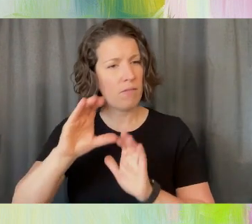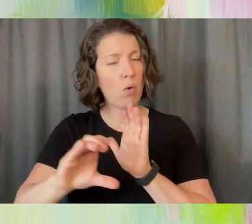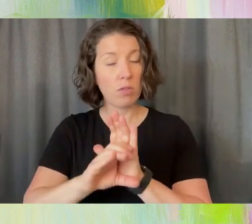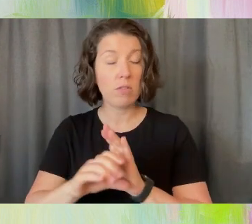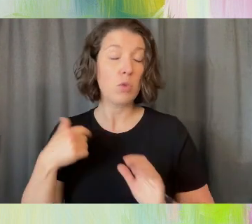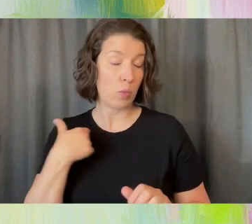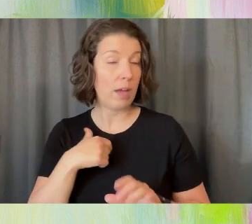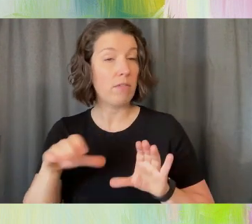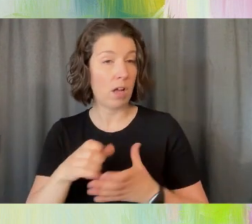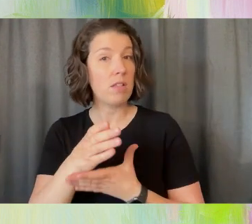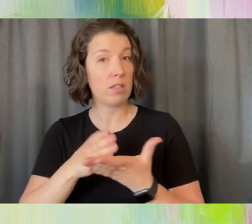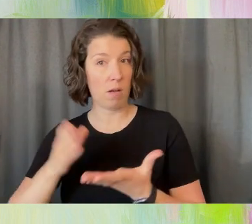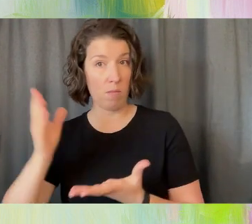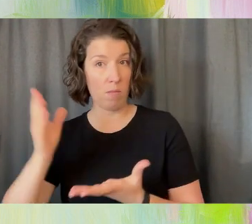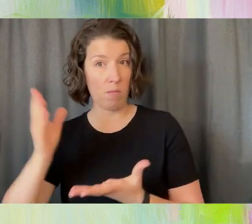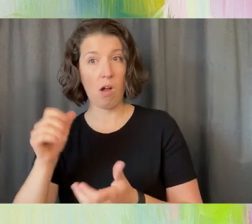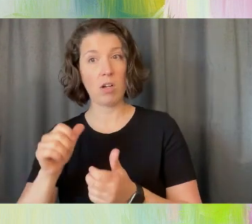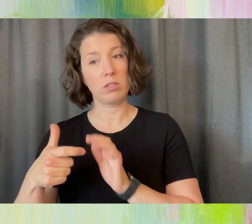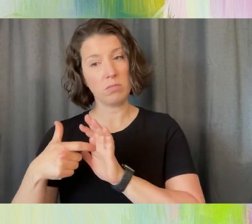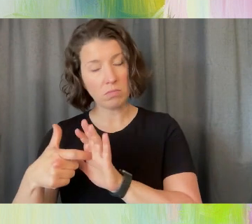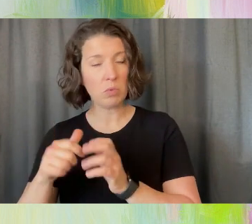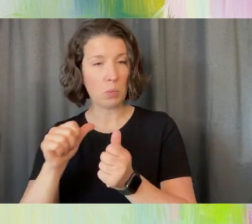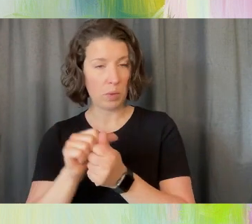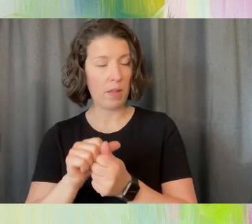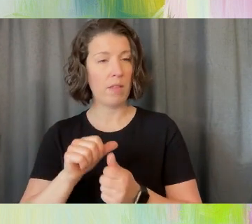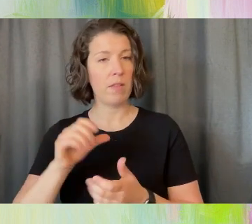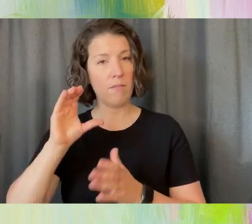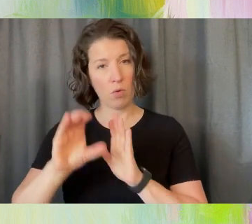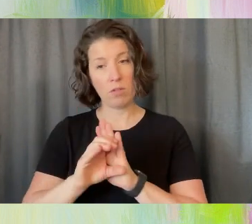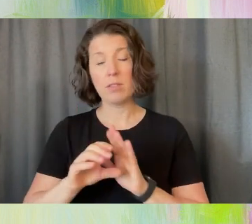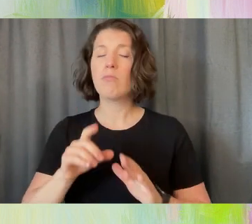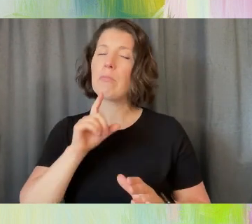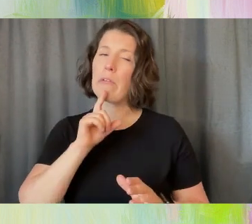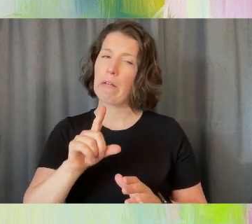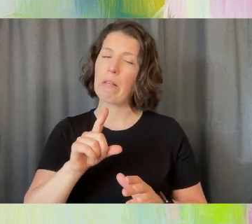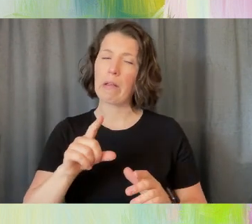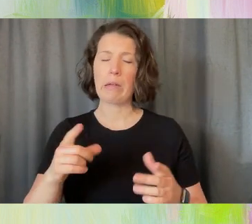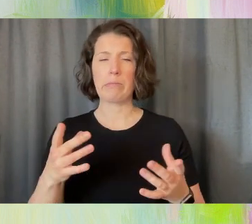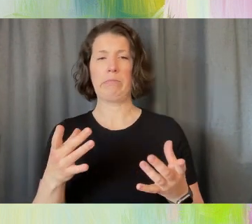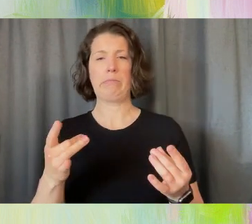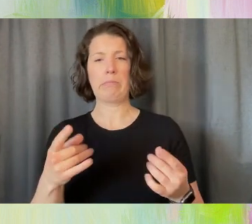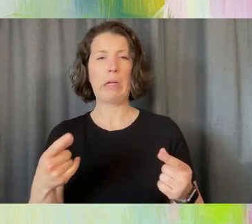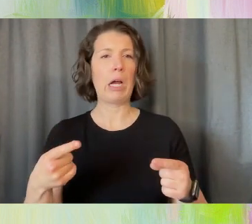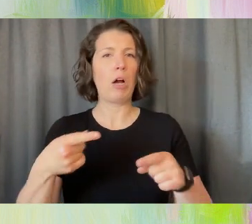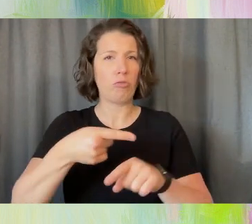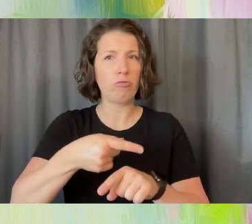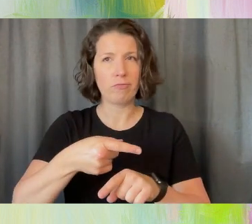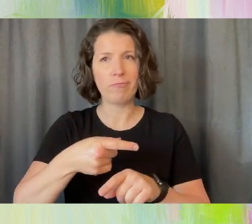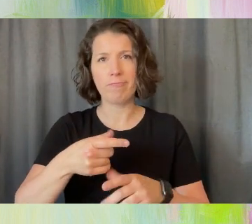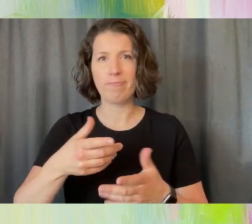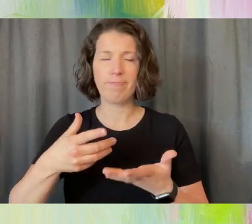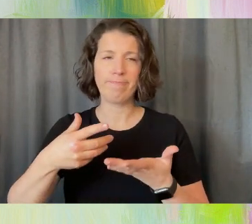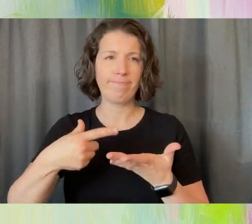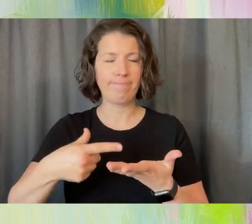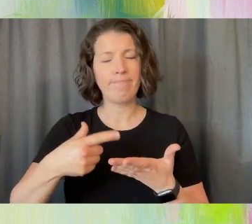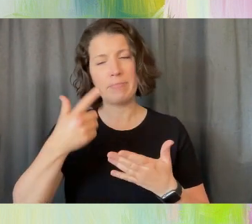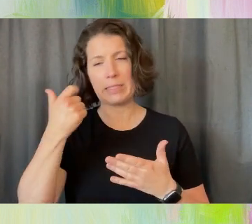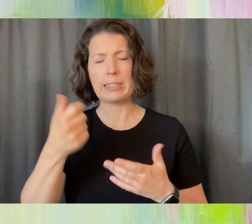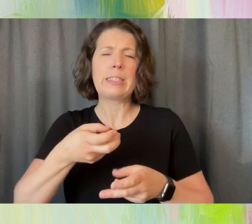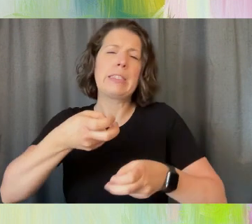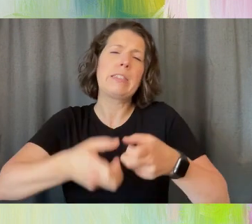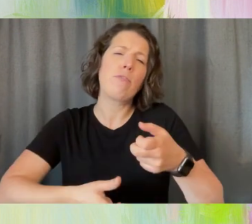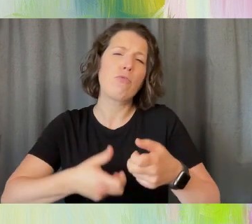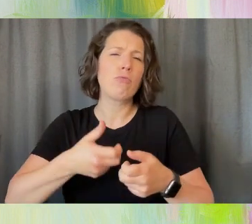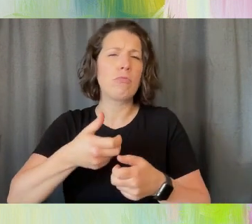it's been very controversial because people really it's a difficult topic to address